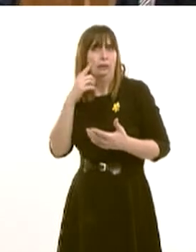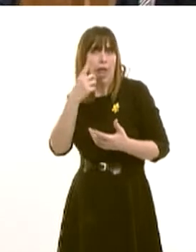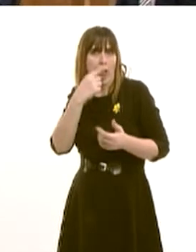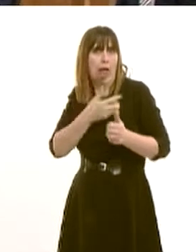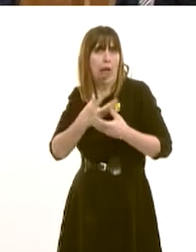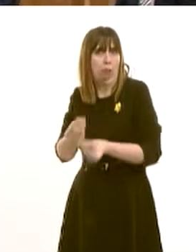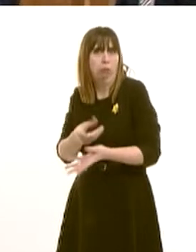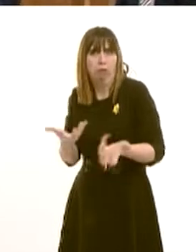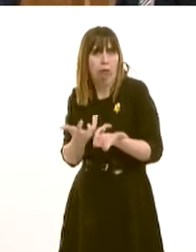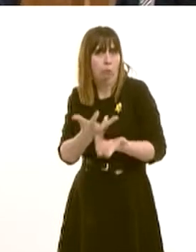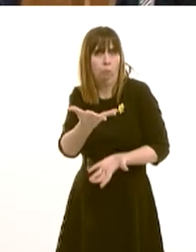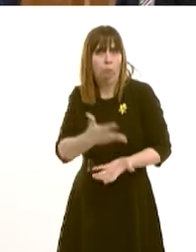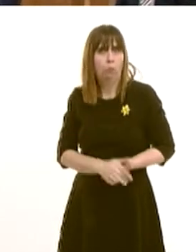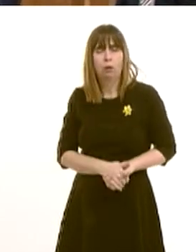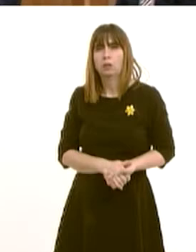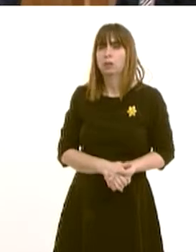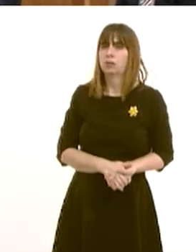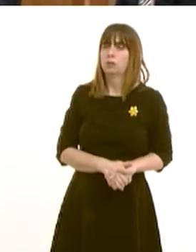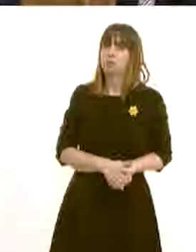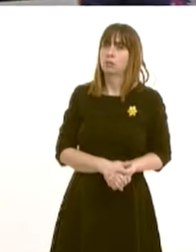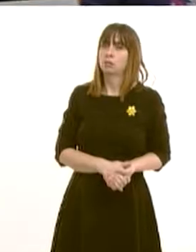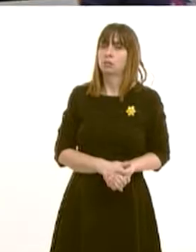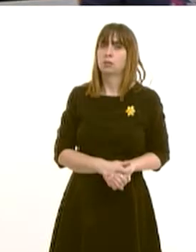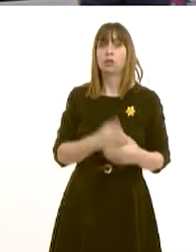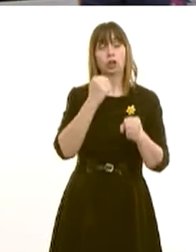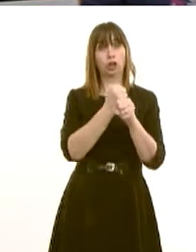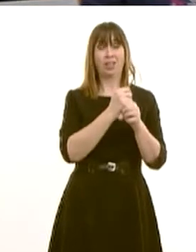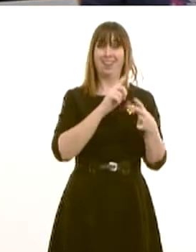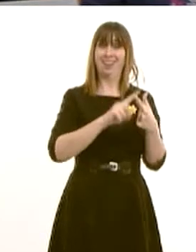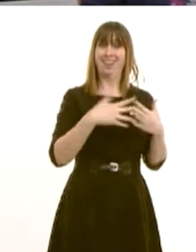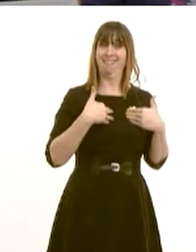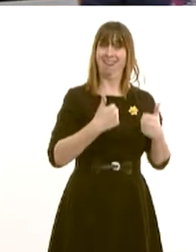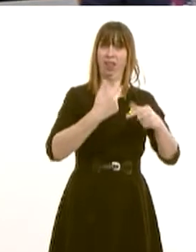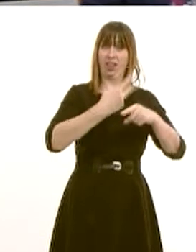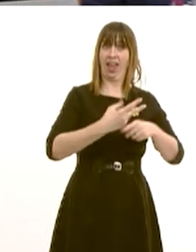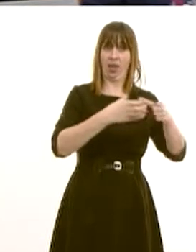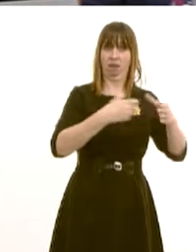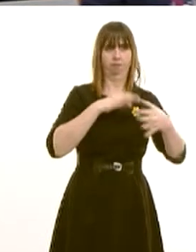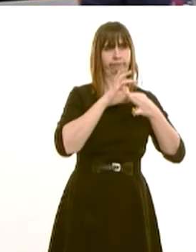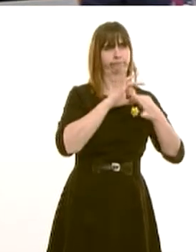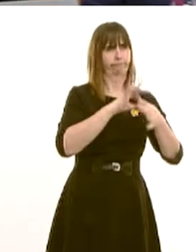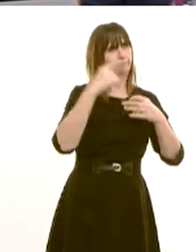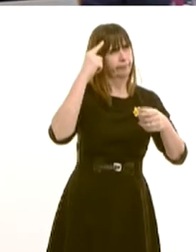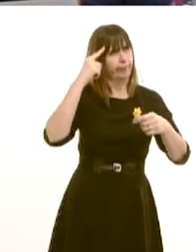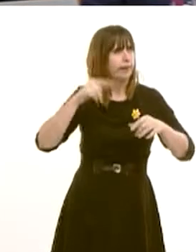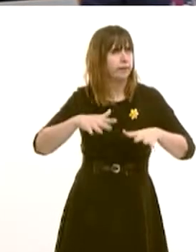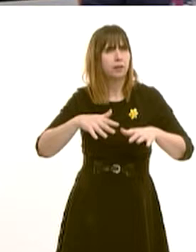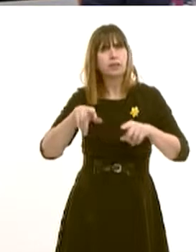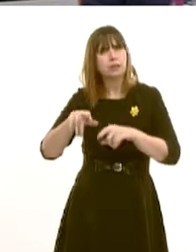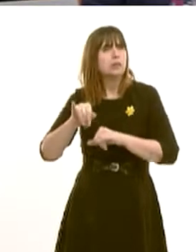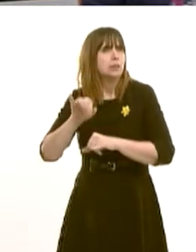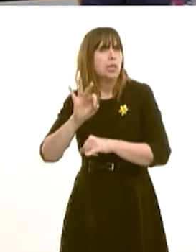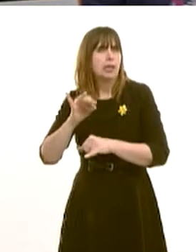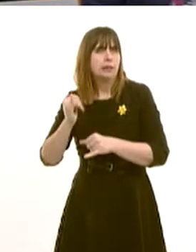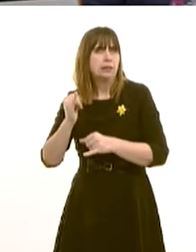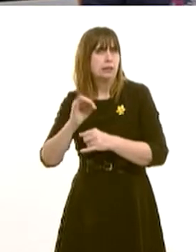can do to help? Yes, we are working with GE Healthcare to identify alternative employment opportunities for the affected staff within